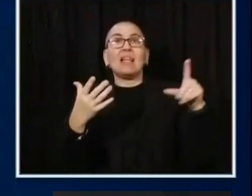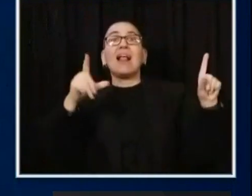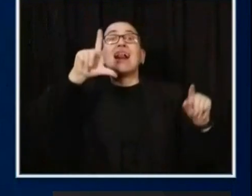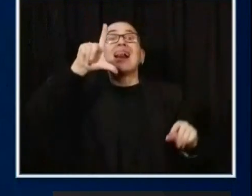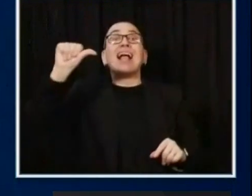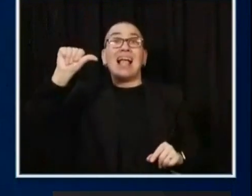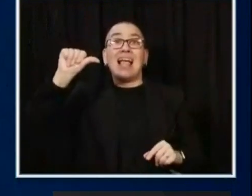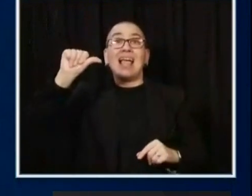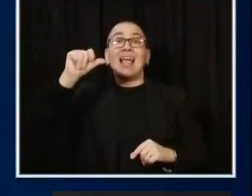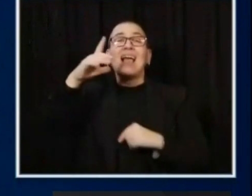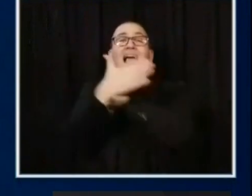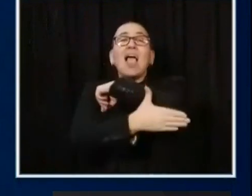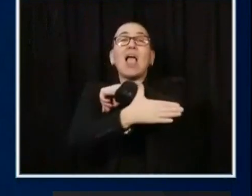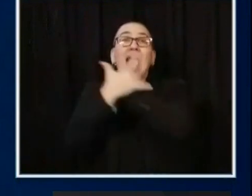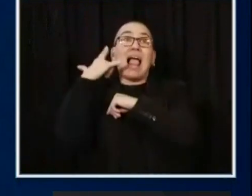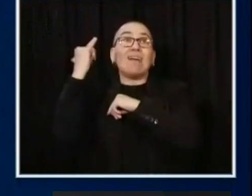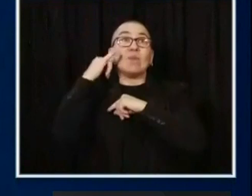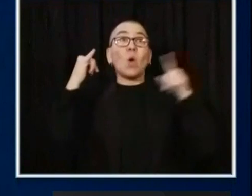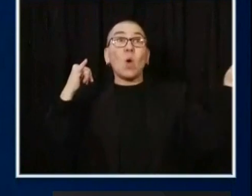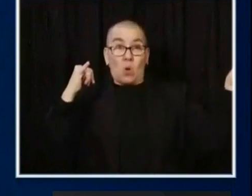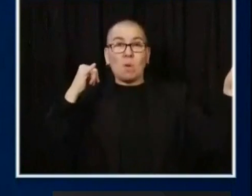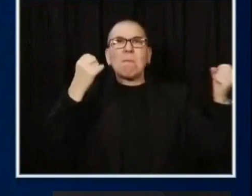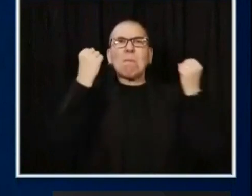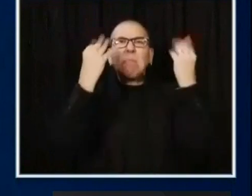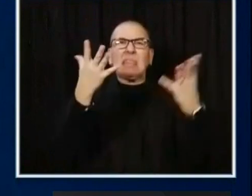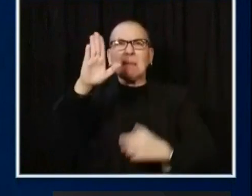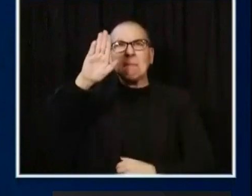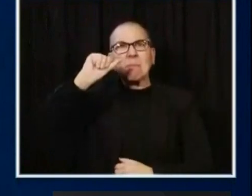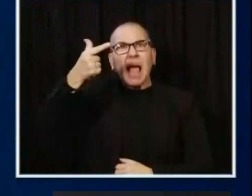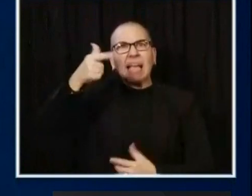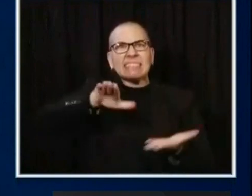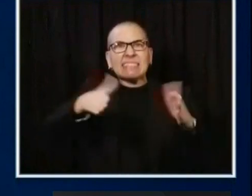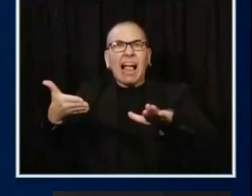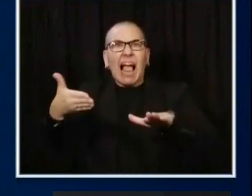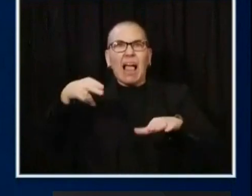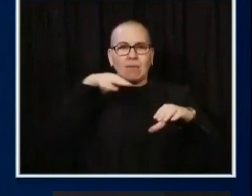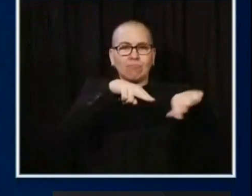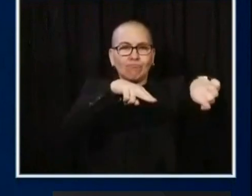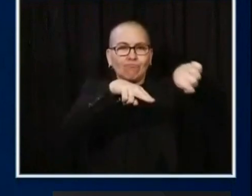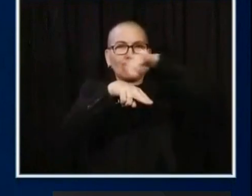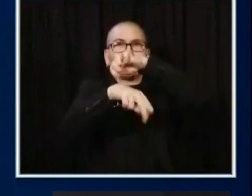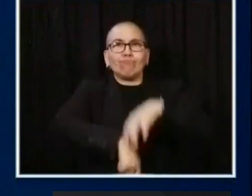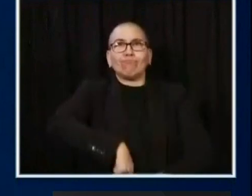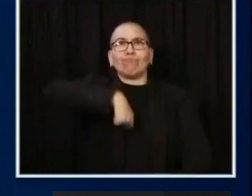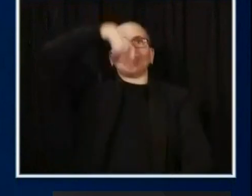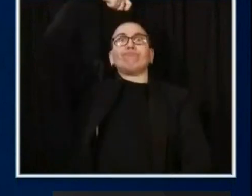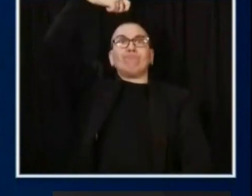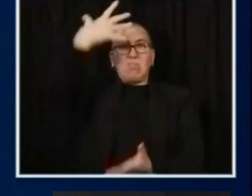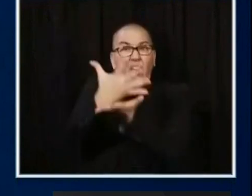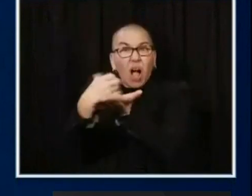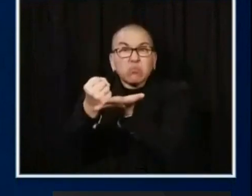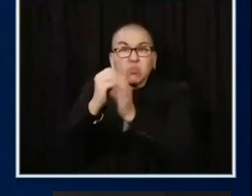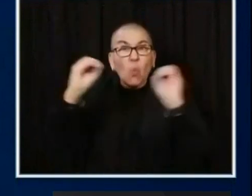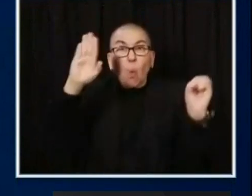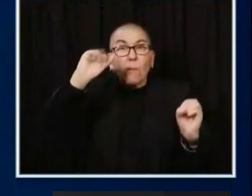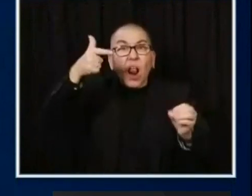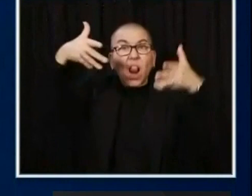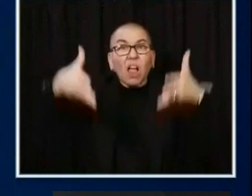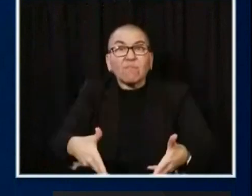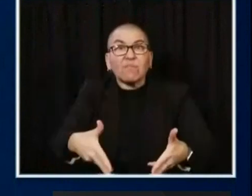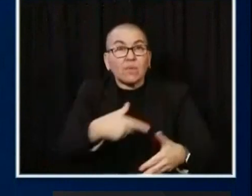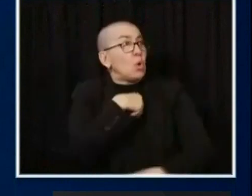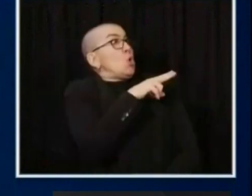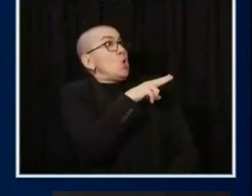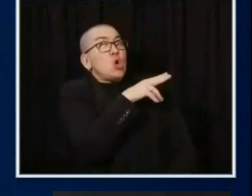is peaking back again. This thing seems to move to different regional parts. The upper Midwest has come back down some. There's every reason to be